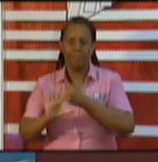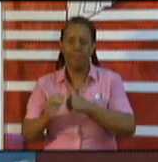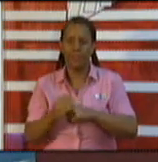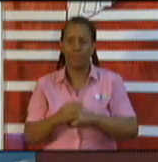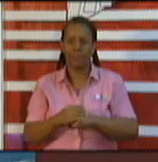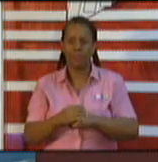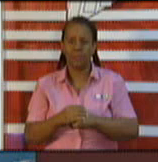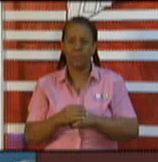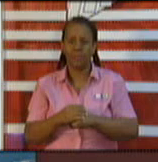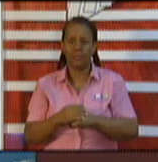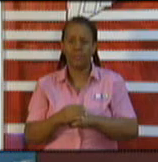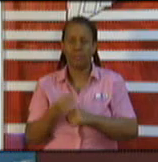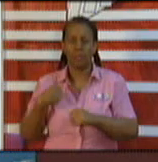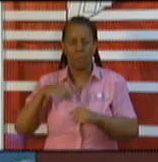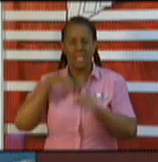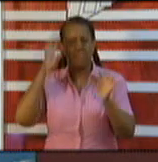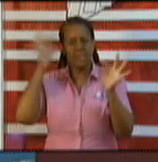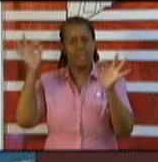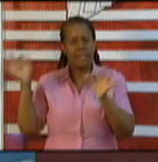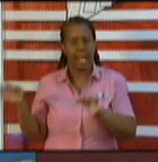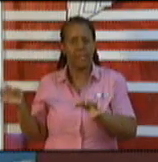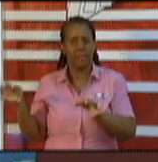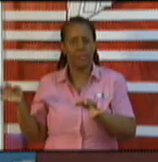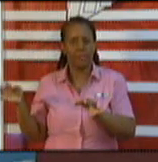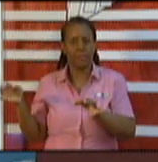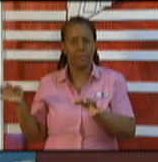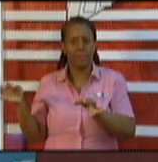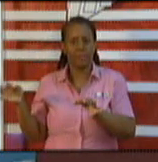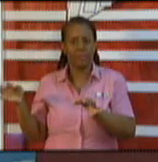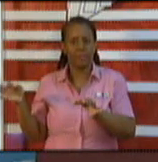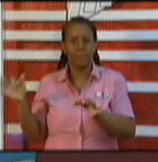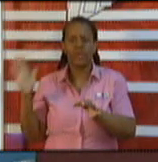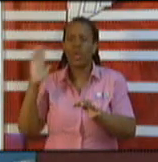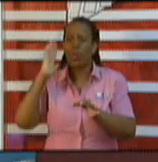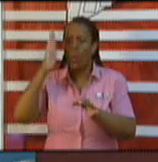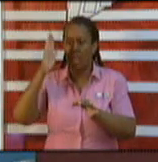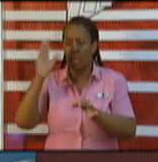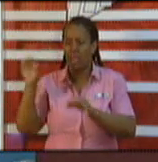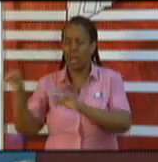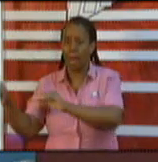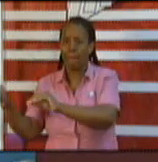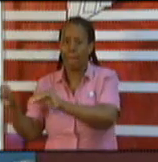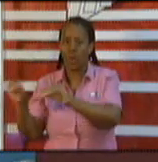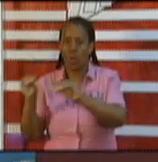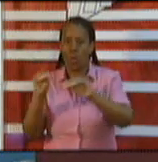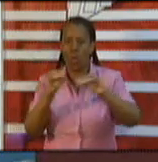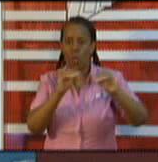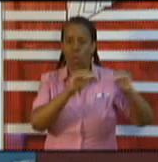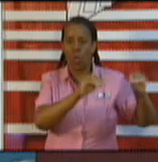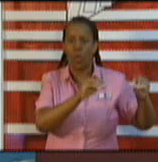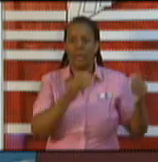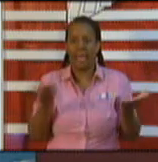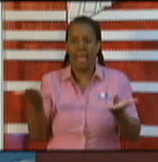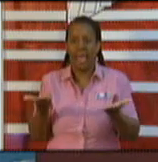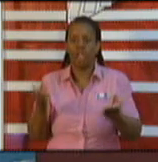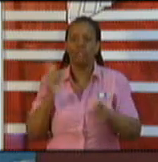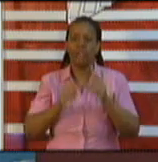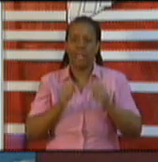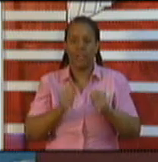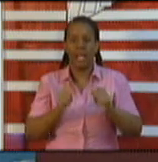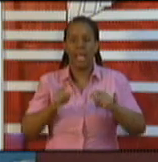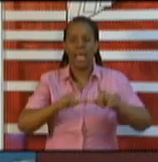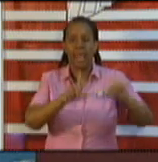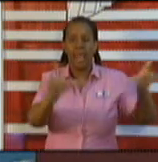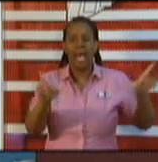will be allowed to disembark the ship and will be moved into a state quarantine facility on land. Just to note, the